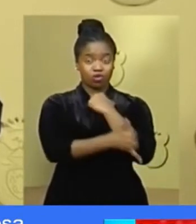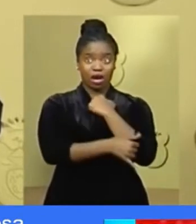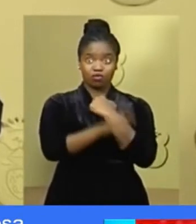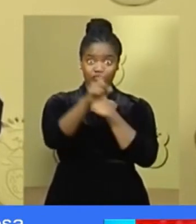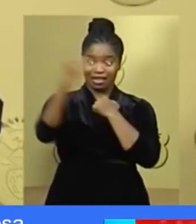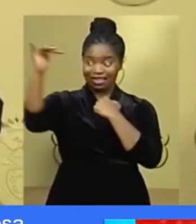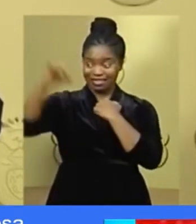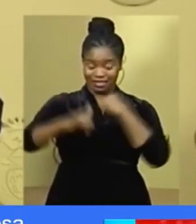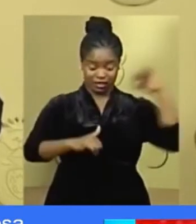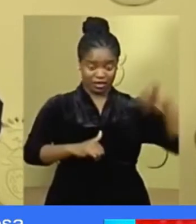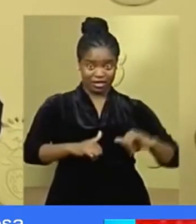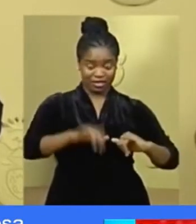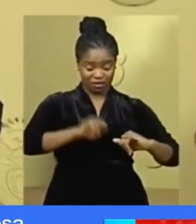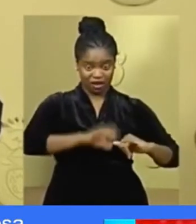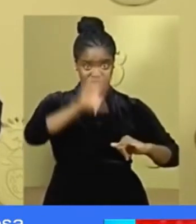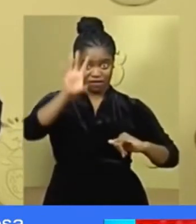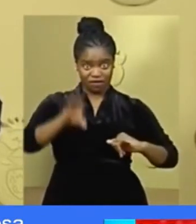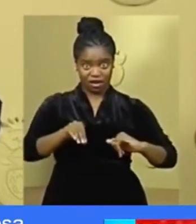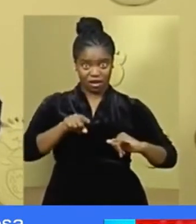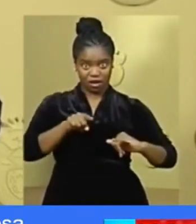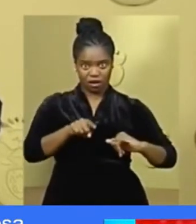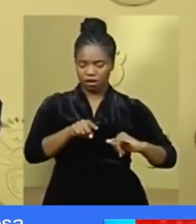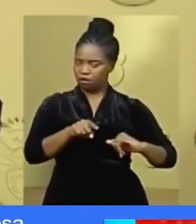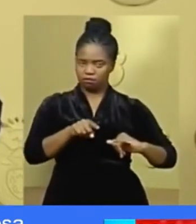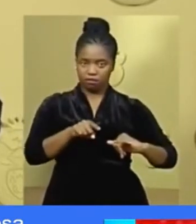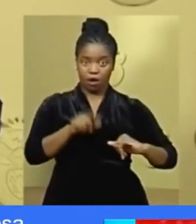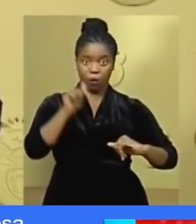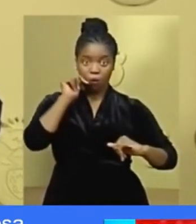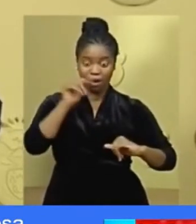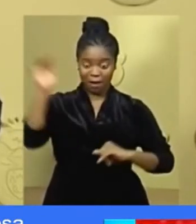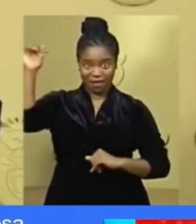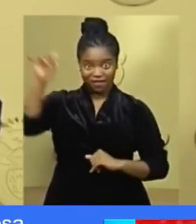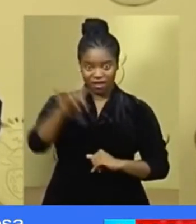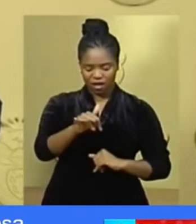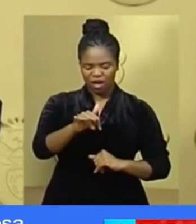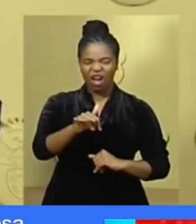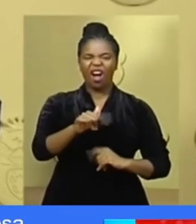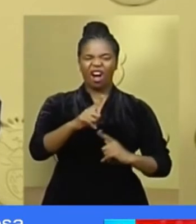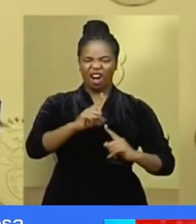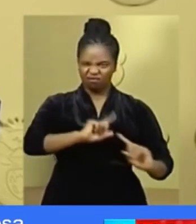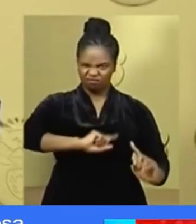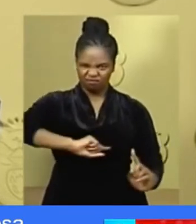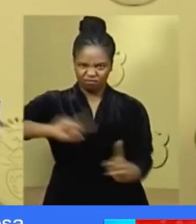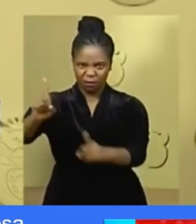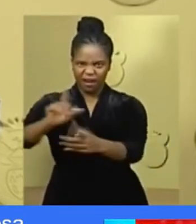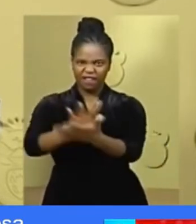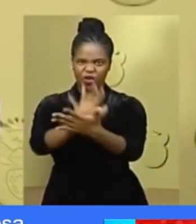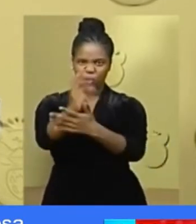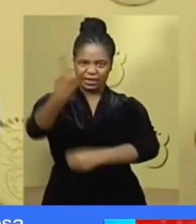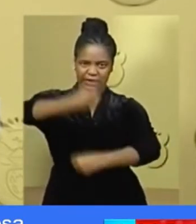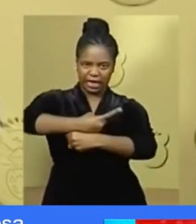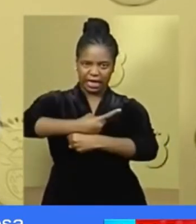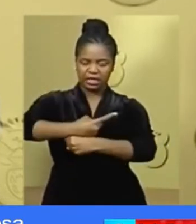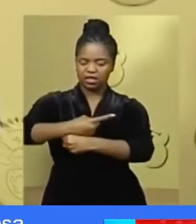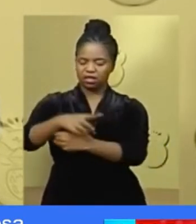countries will automatically be placed under quarantine for 14 days.